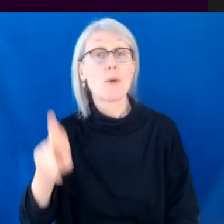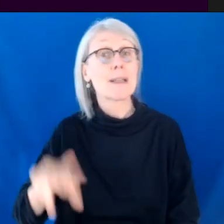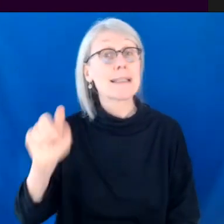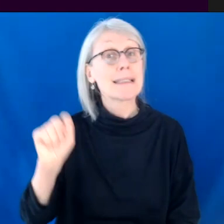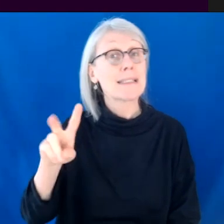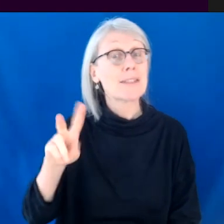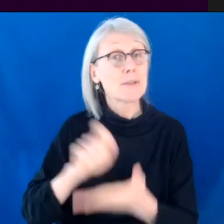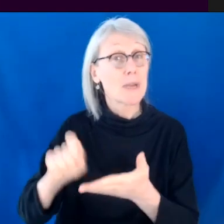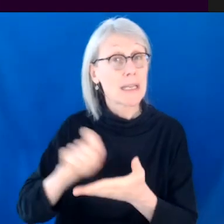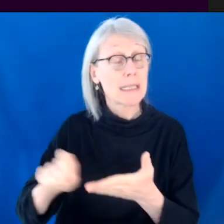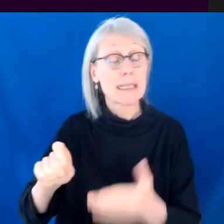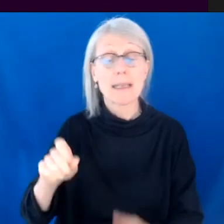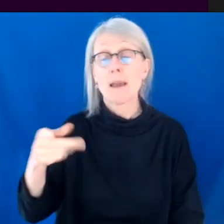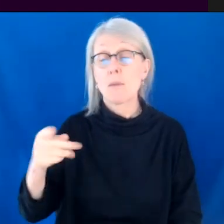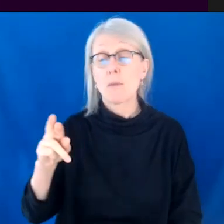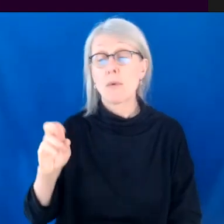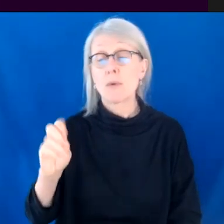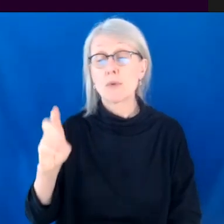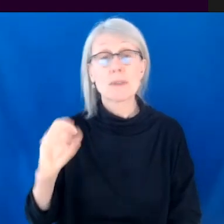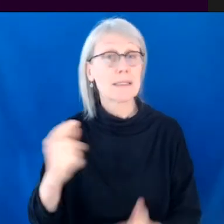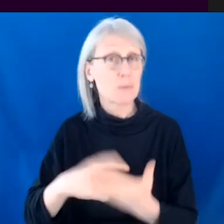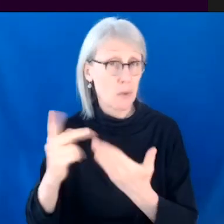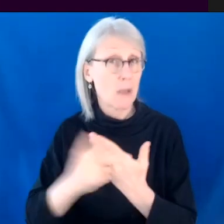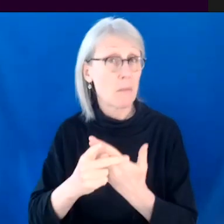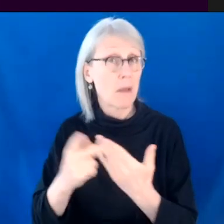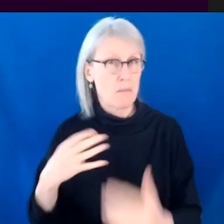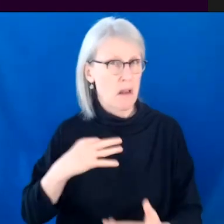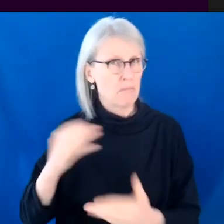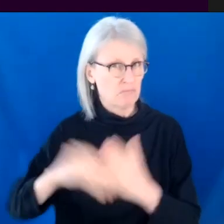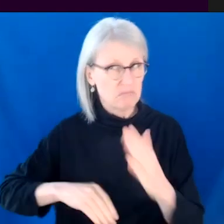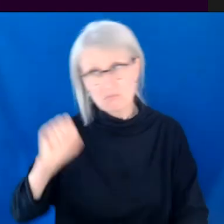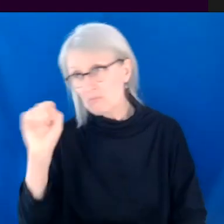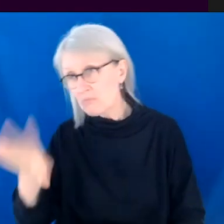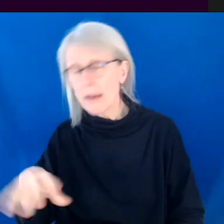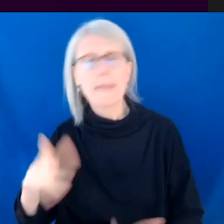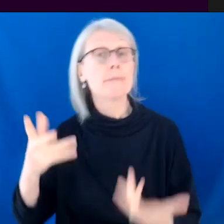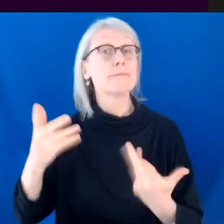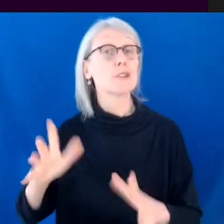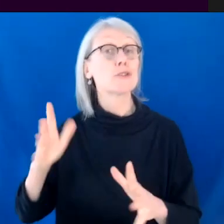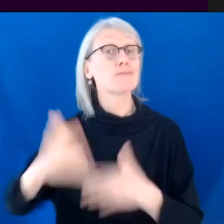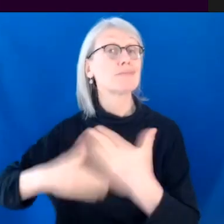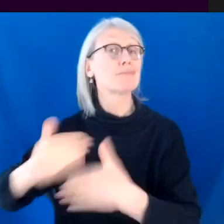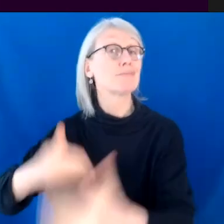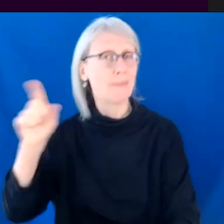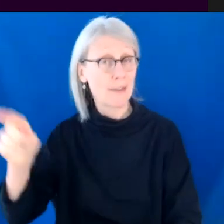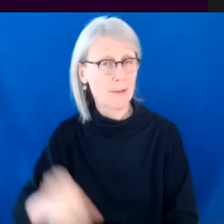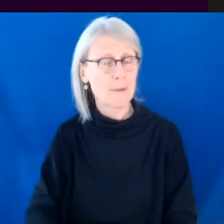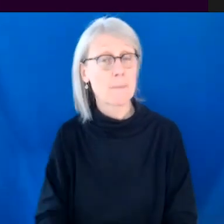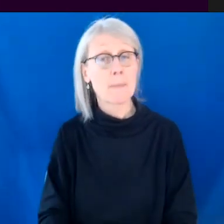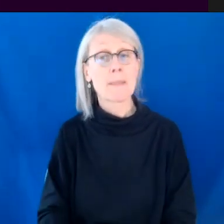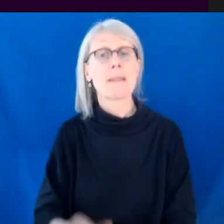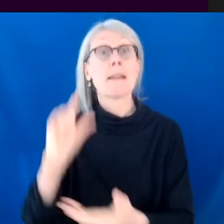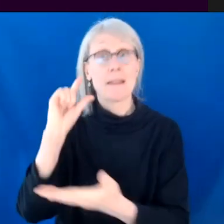writing and producing program. Um, and, and that kind of began the journey, but after. So when I